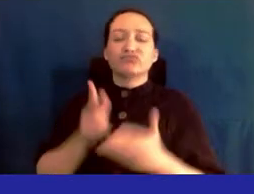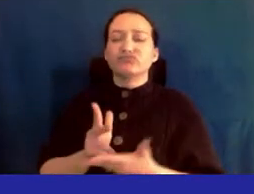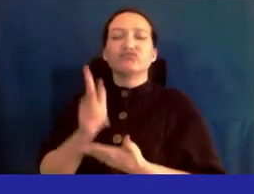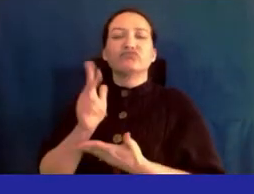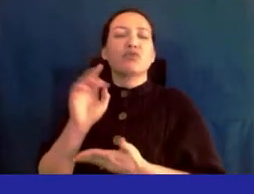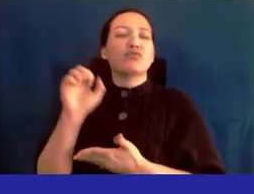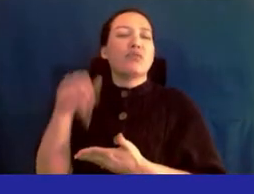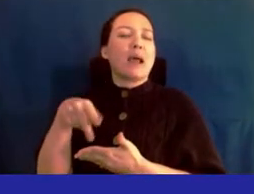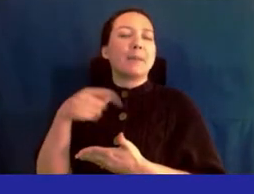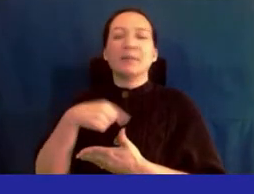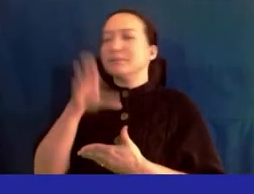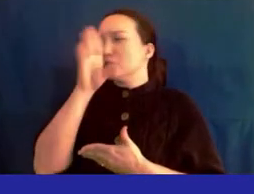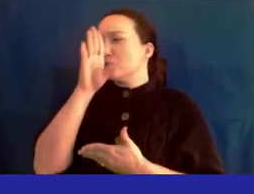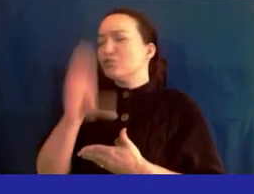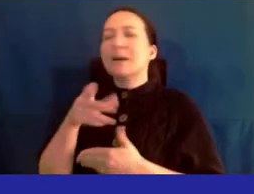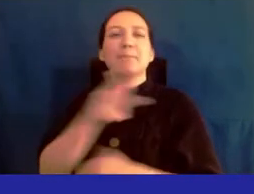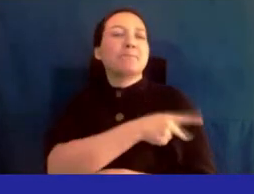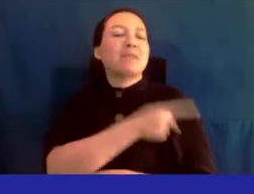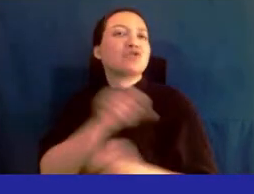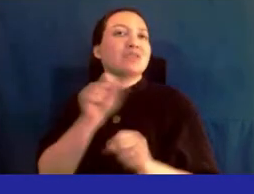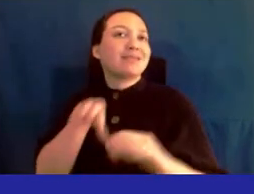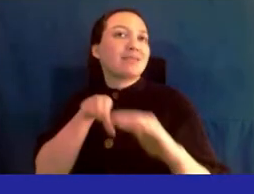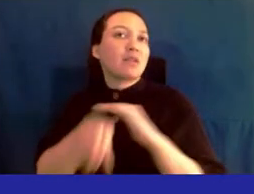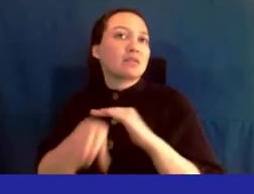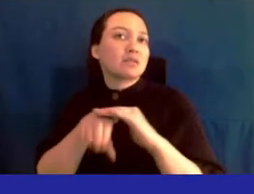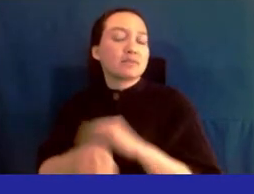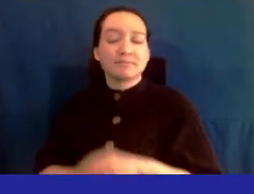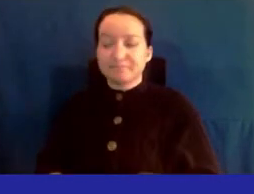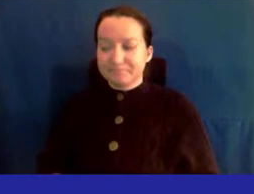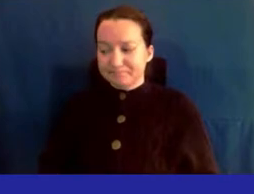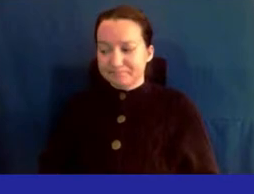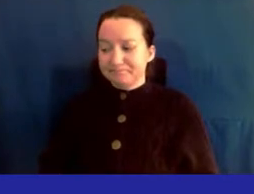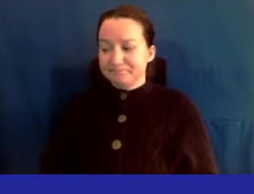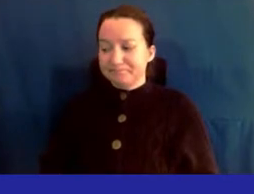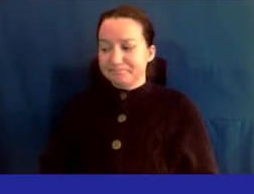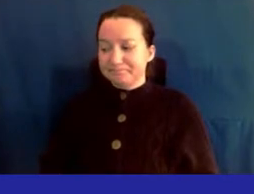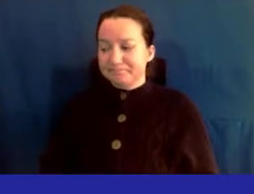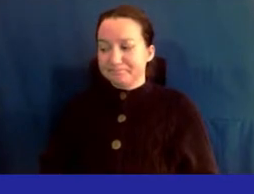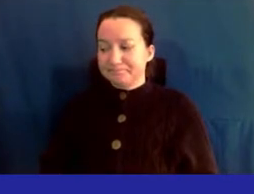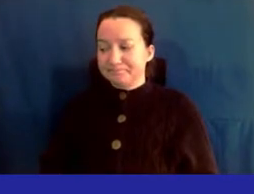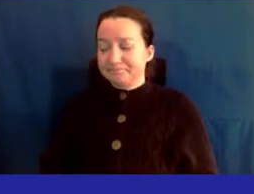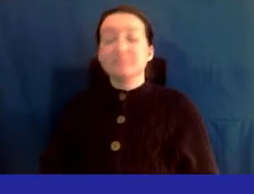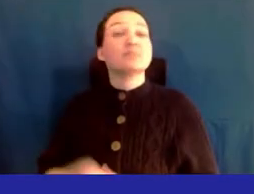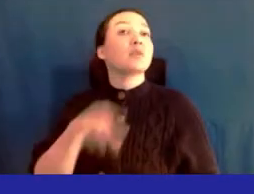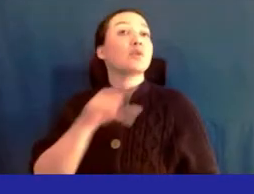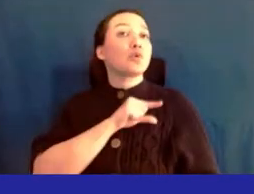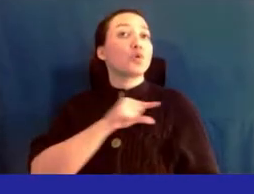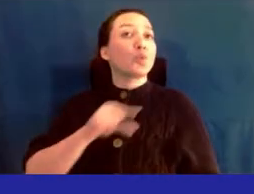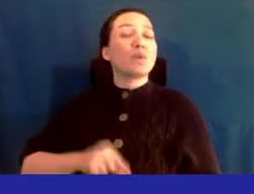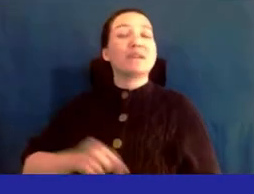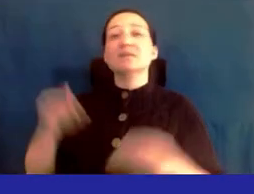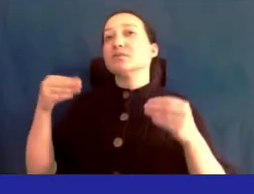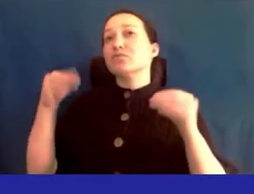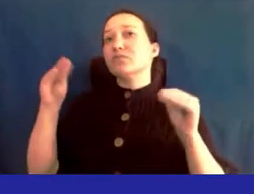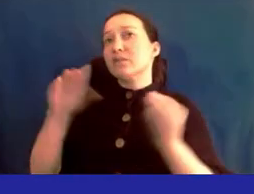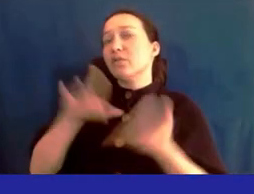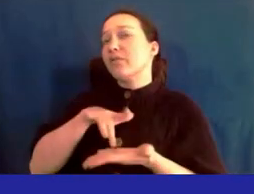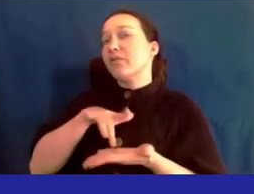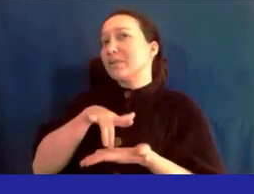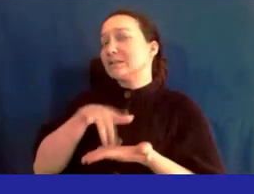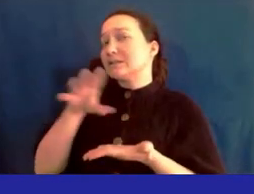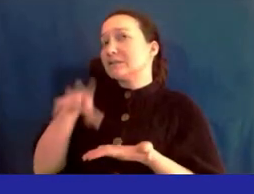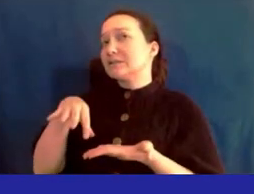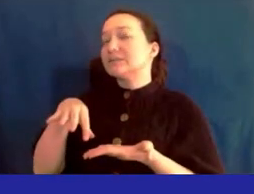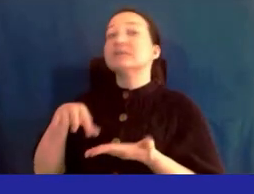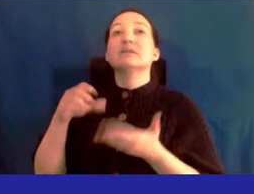provided for direct patient access there will also be a queen's retail pharmacy the intent